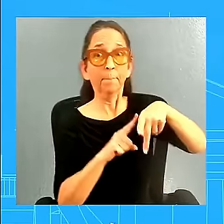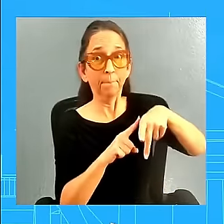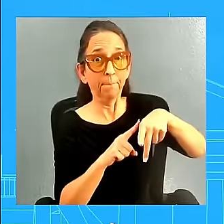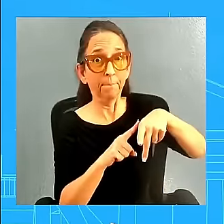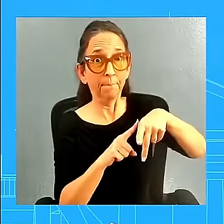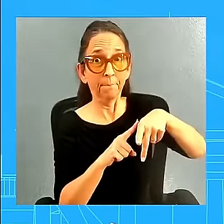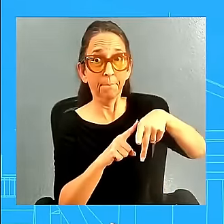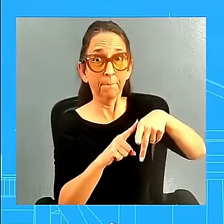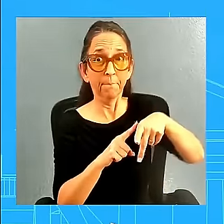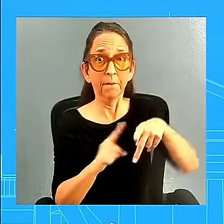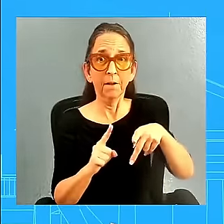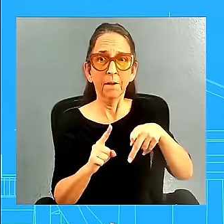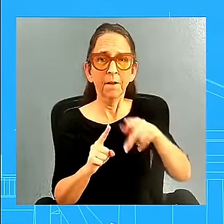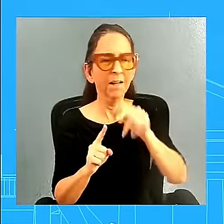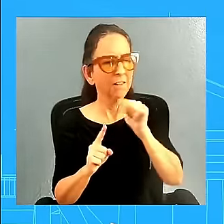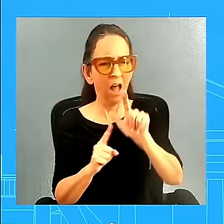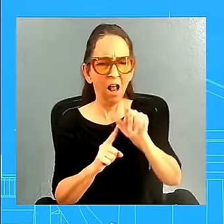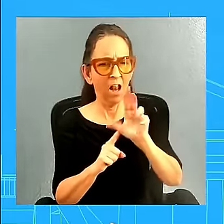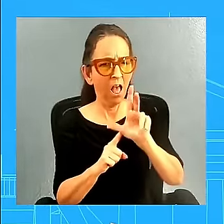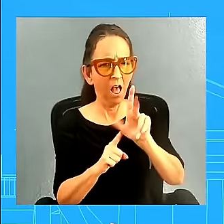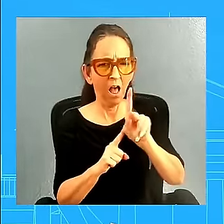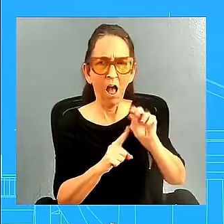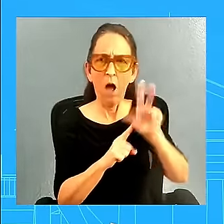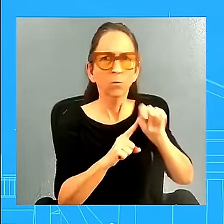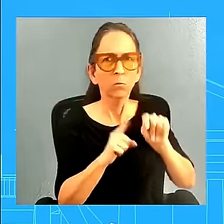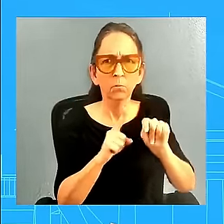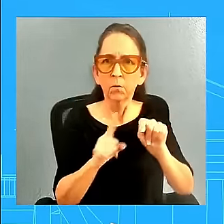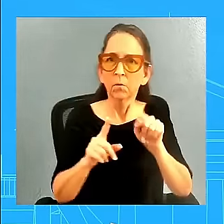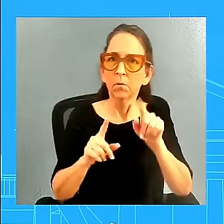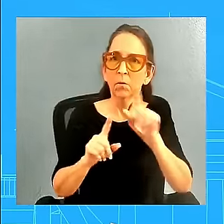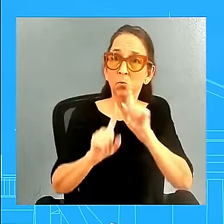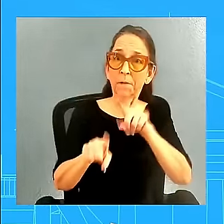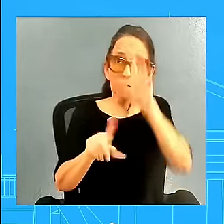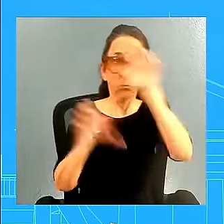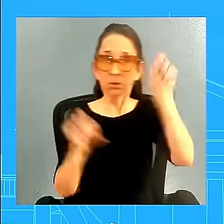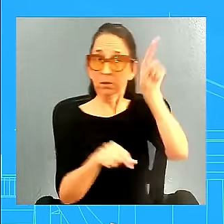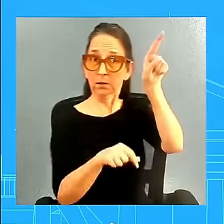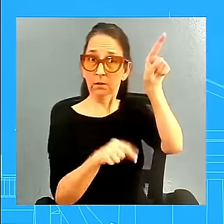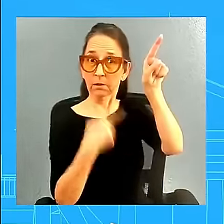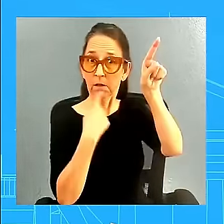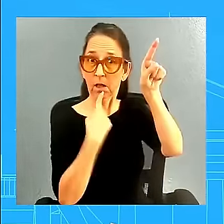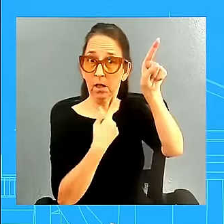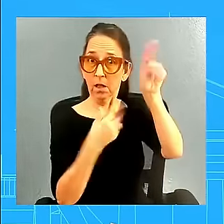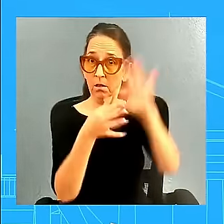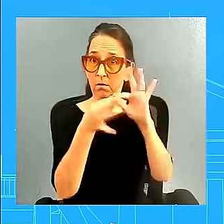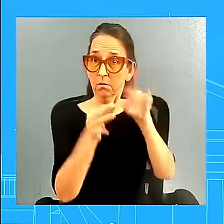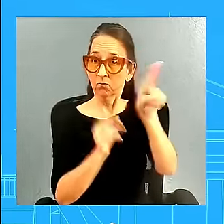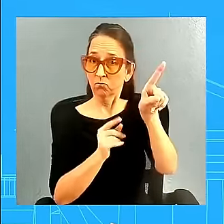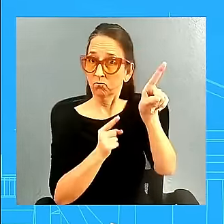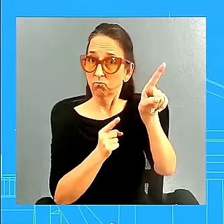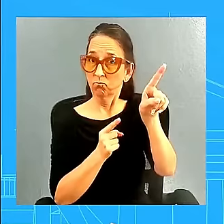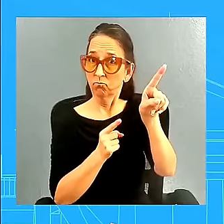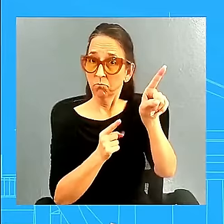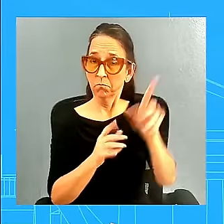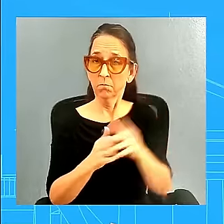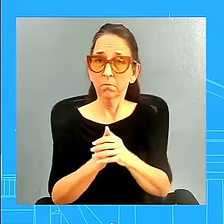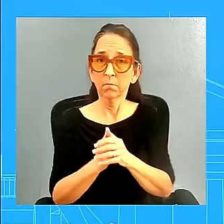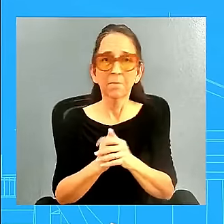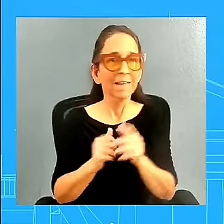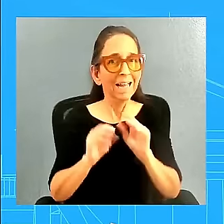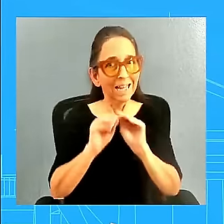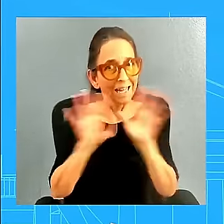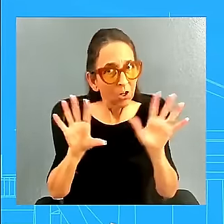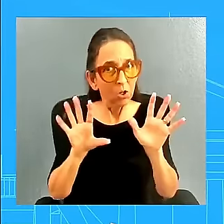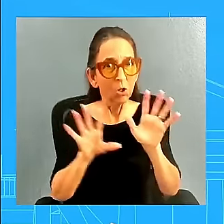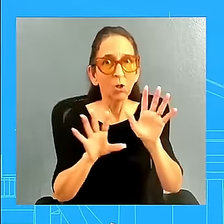It's what he said. He said to the audience. he, right, exactly. He clarified himself. He wanted to make